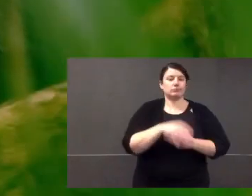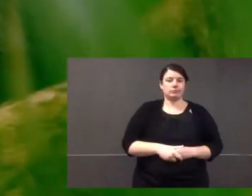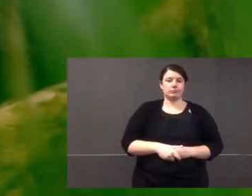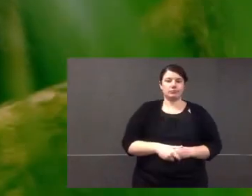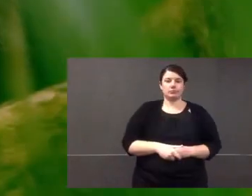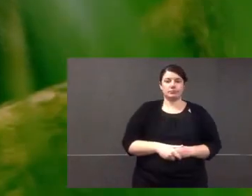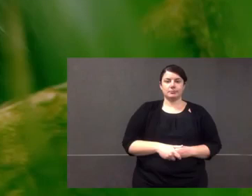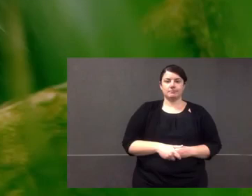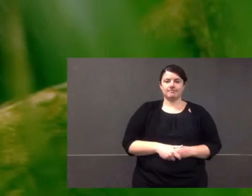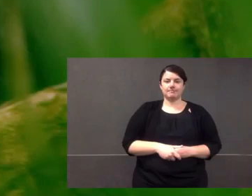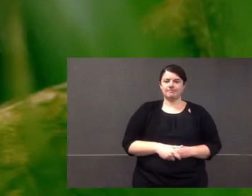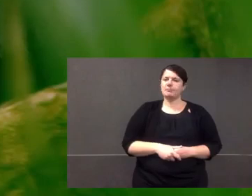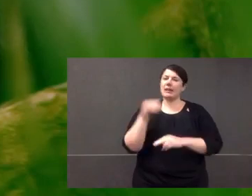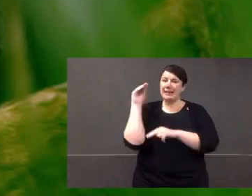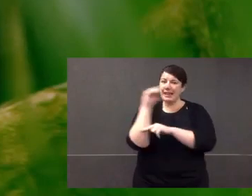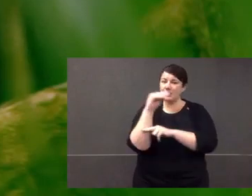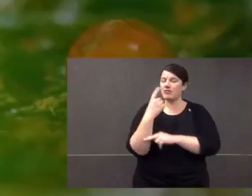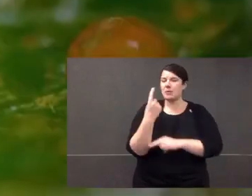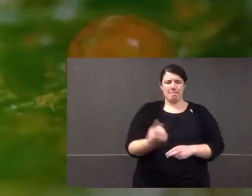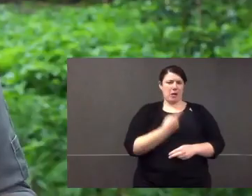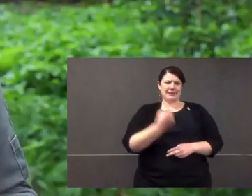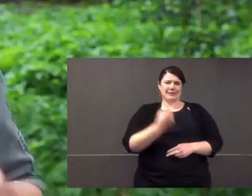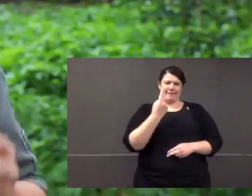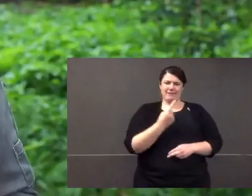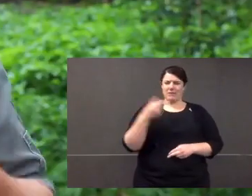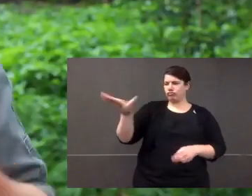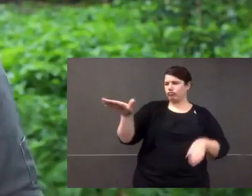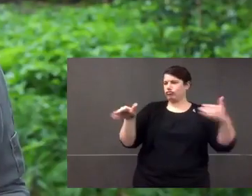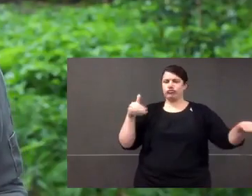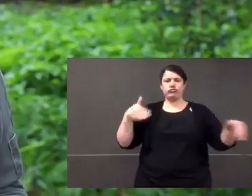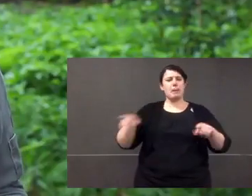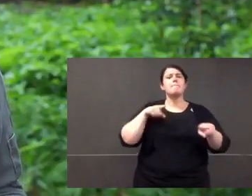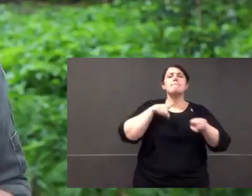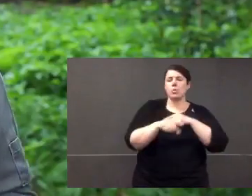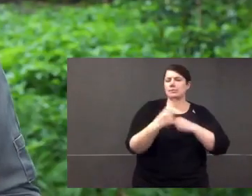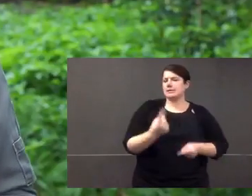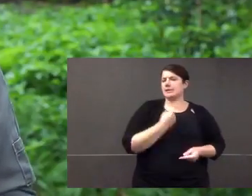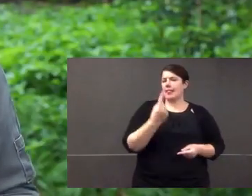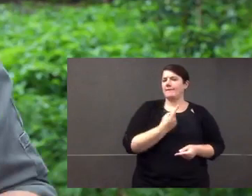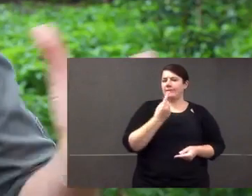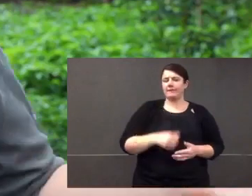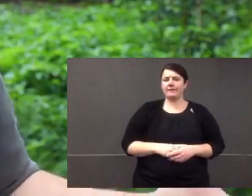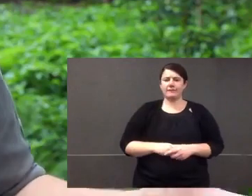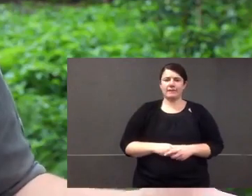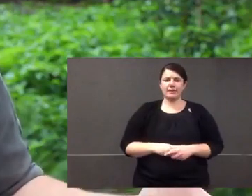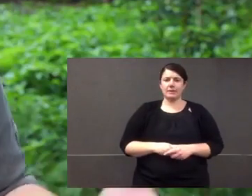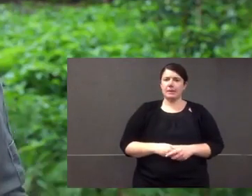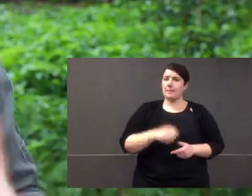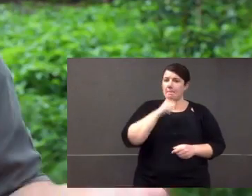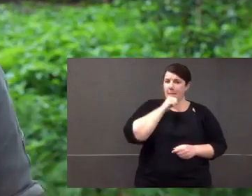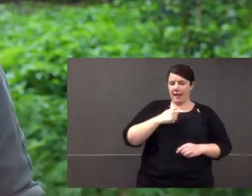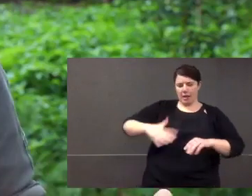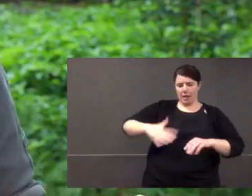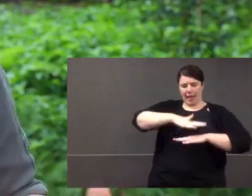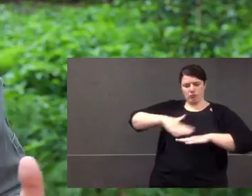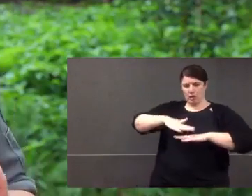but they hit the ground and that's where the cassowaries eat them. Cassowaries are known to be solitary. This means they tend to be alone most